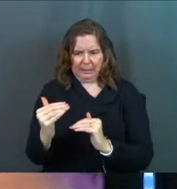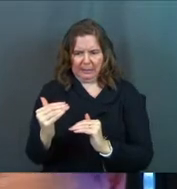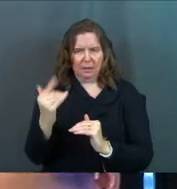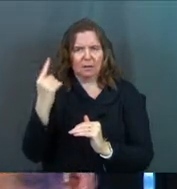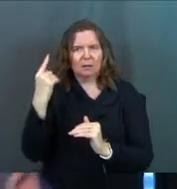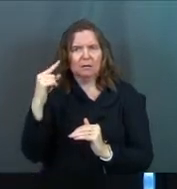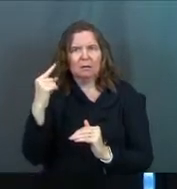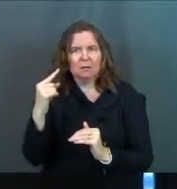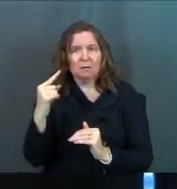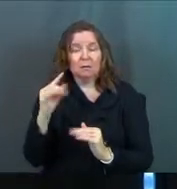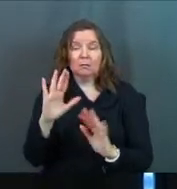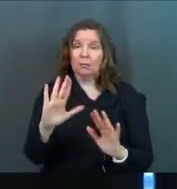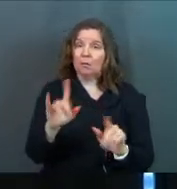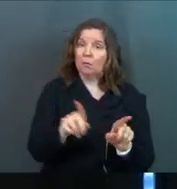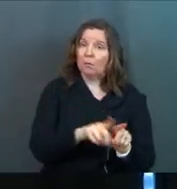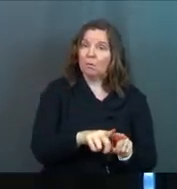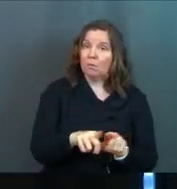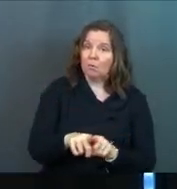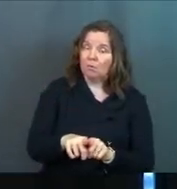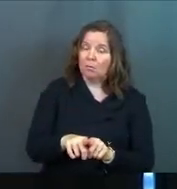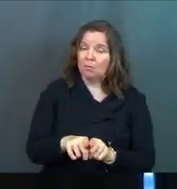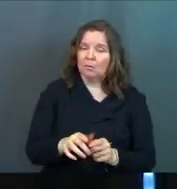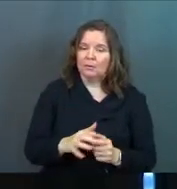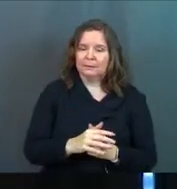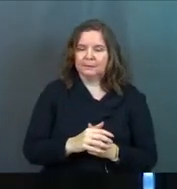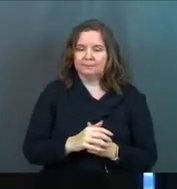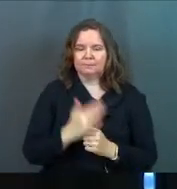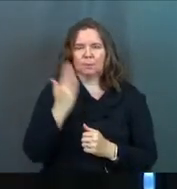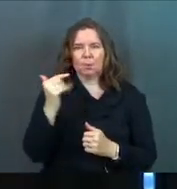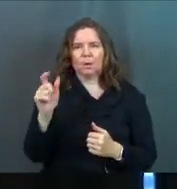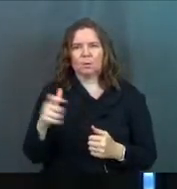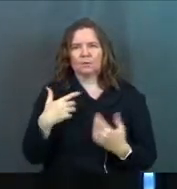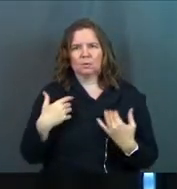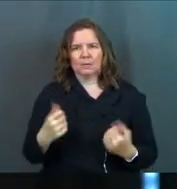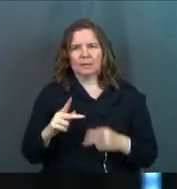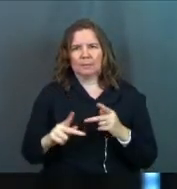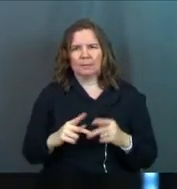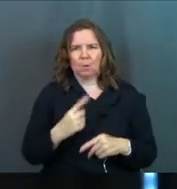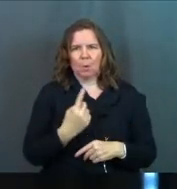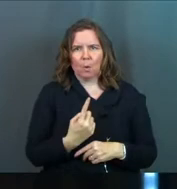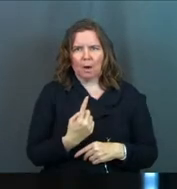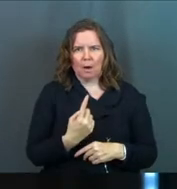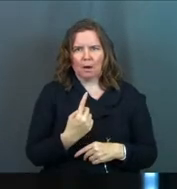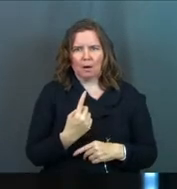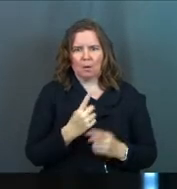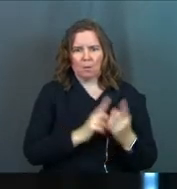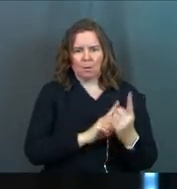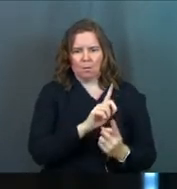time? Not only that, but why do you have to heal people one at a time?